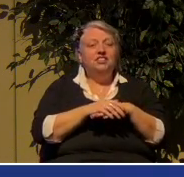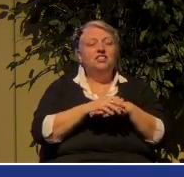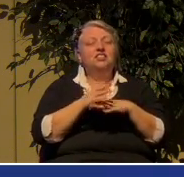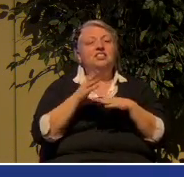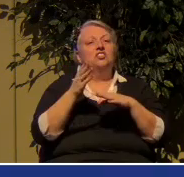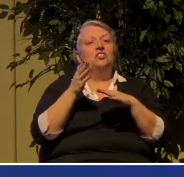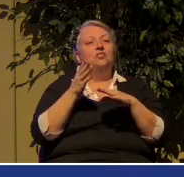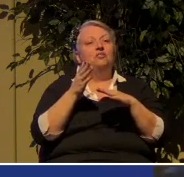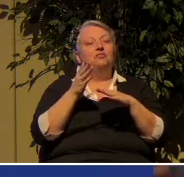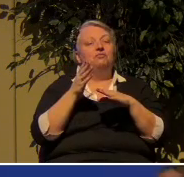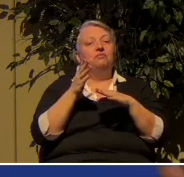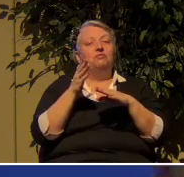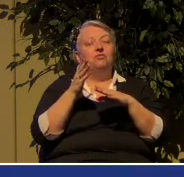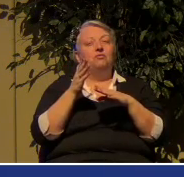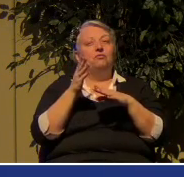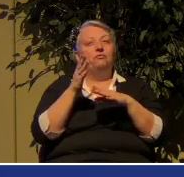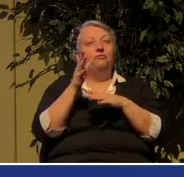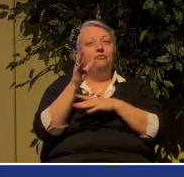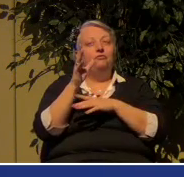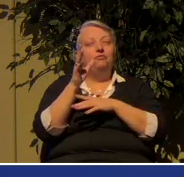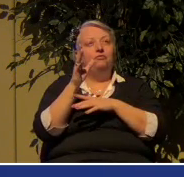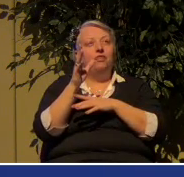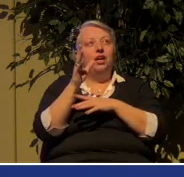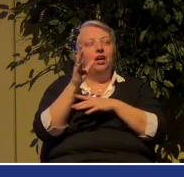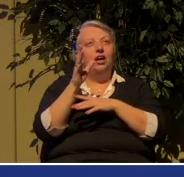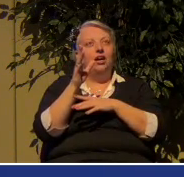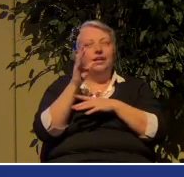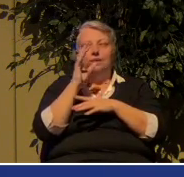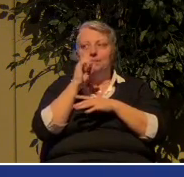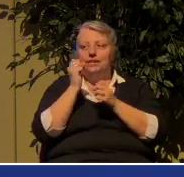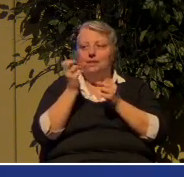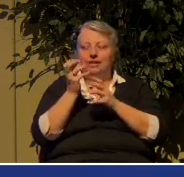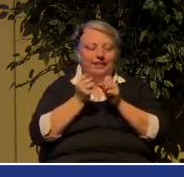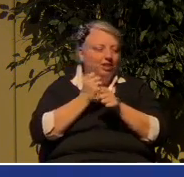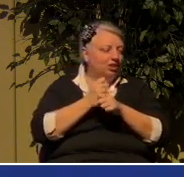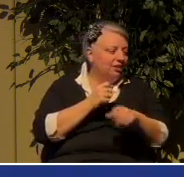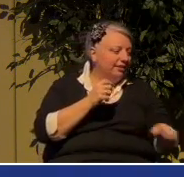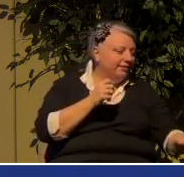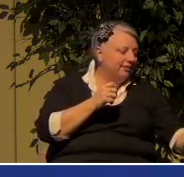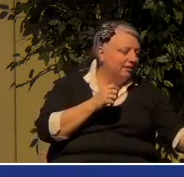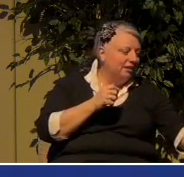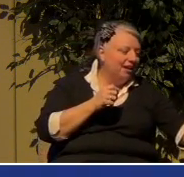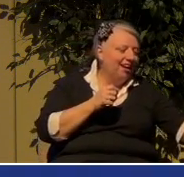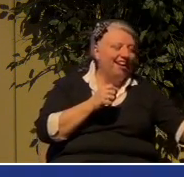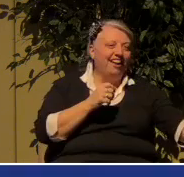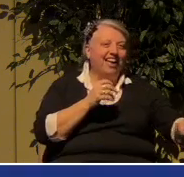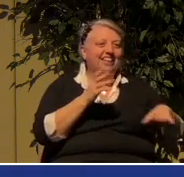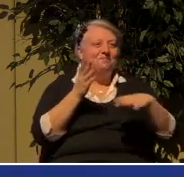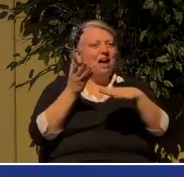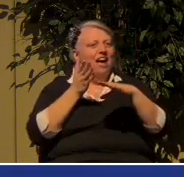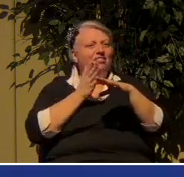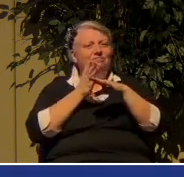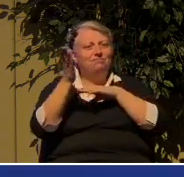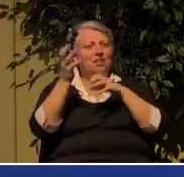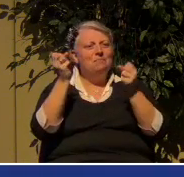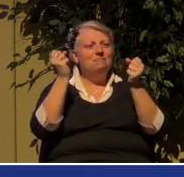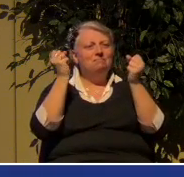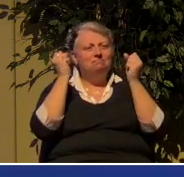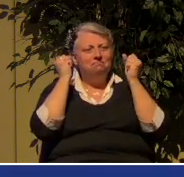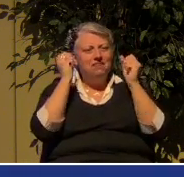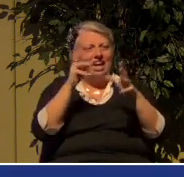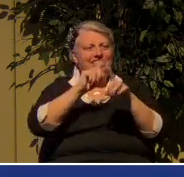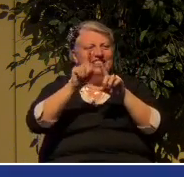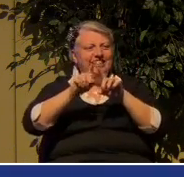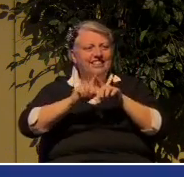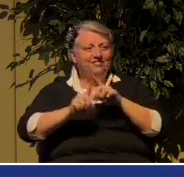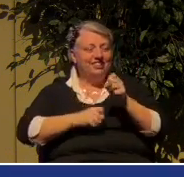But it's not just a collection of stories. It's not just a collection of essays. It is a book